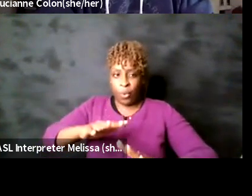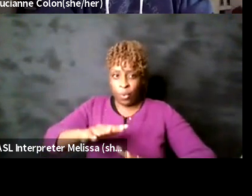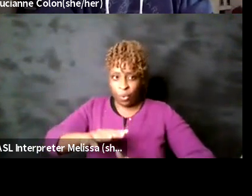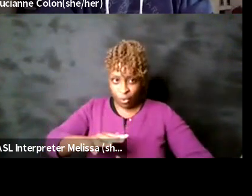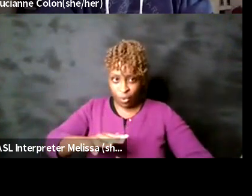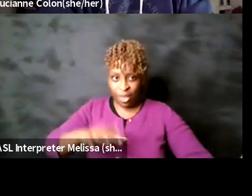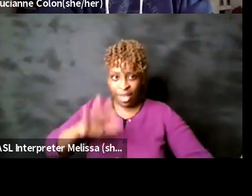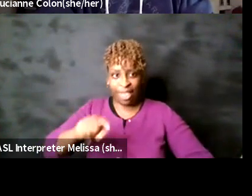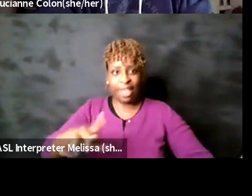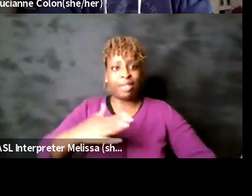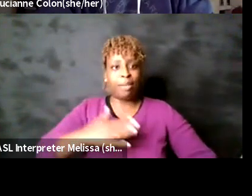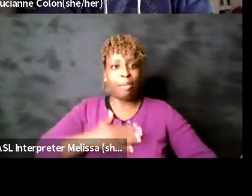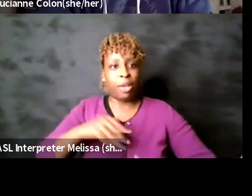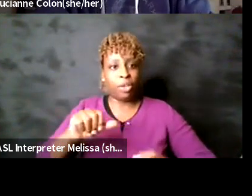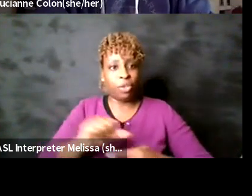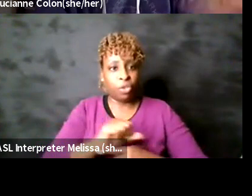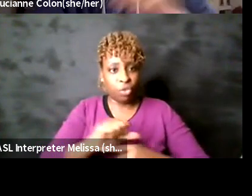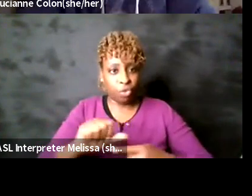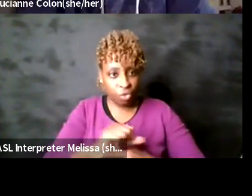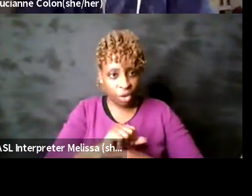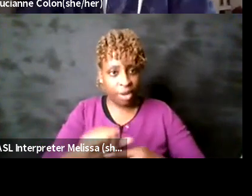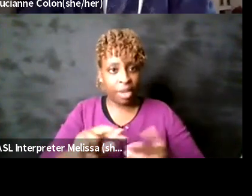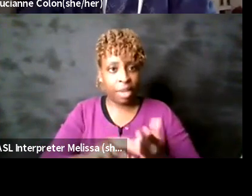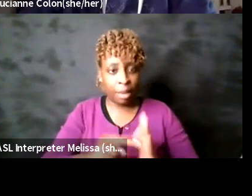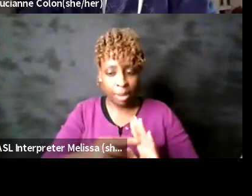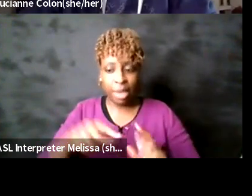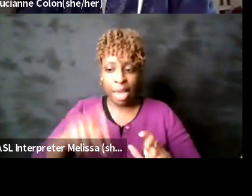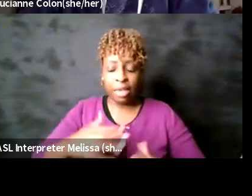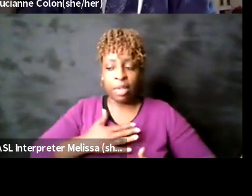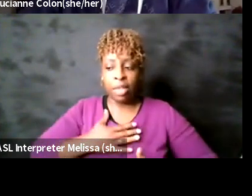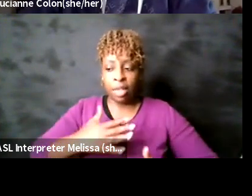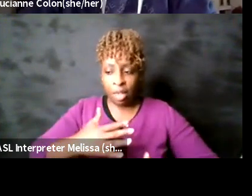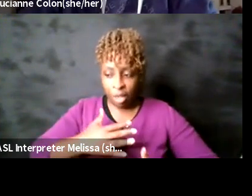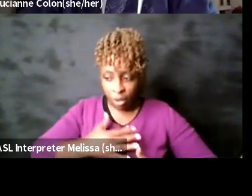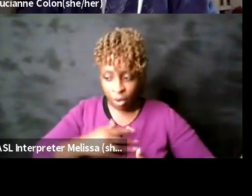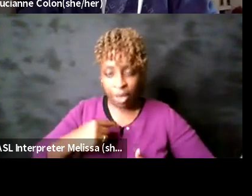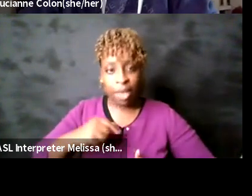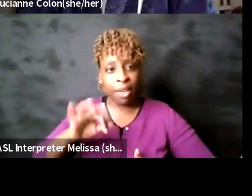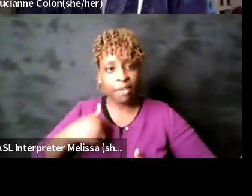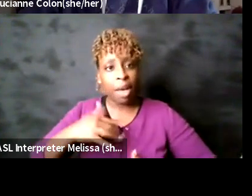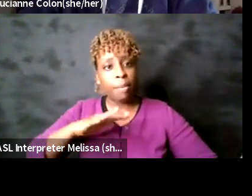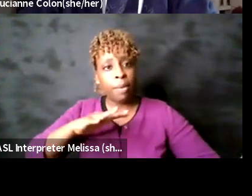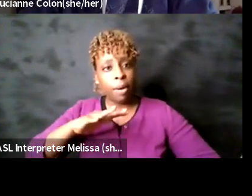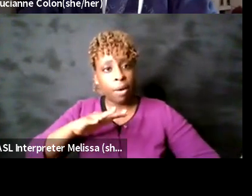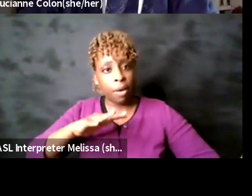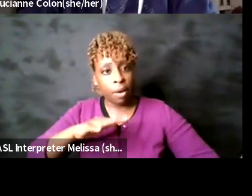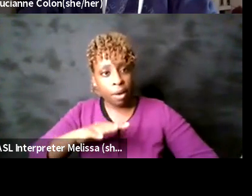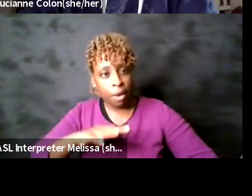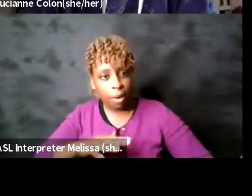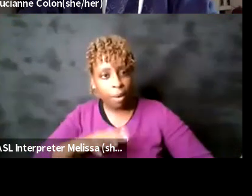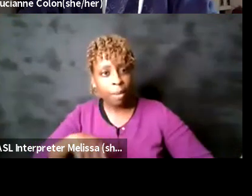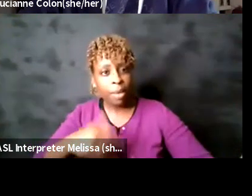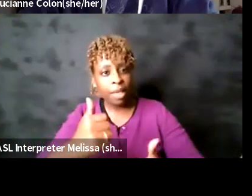to take a breath and ground myself in my breath and if i am calm it helps me to again